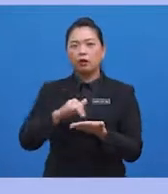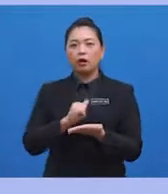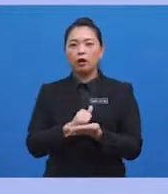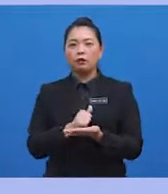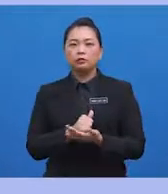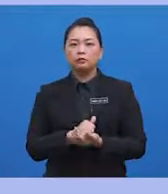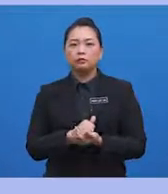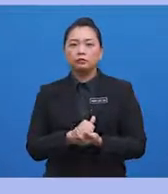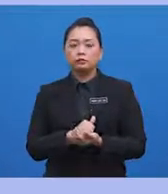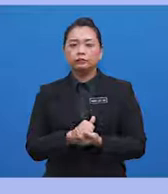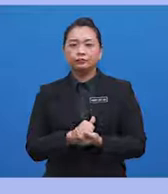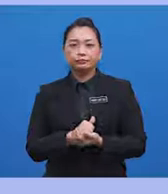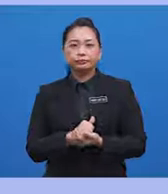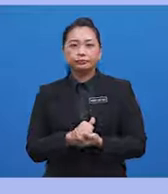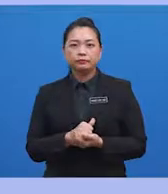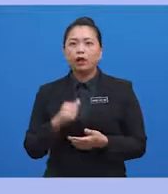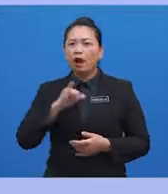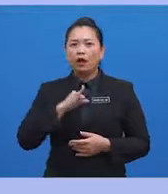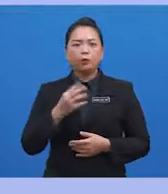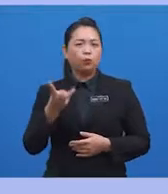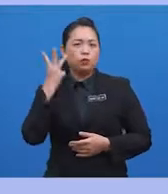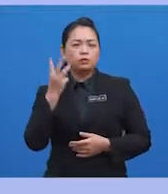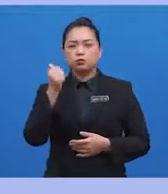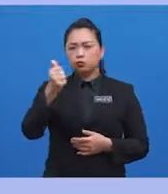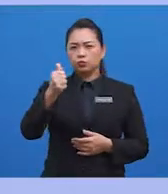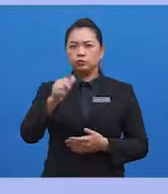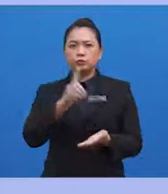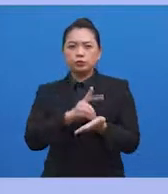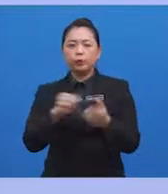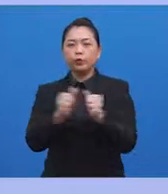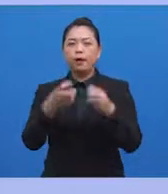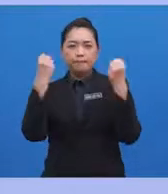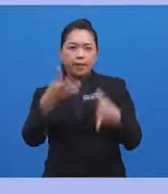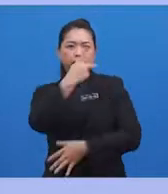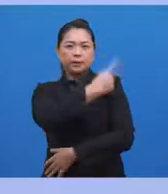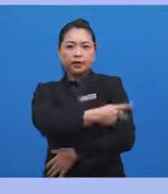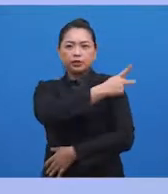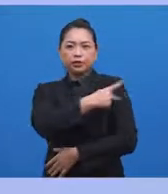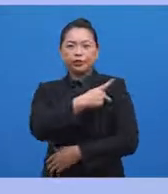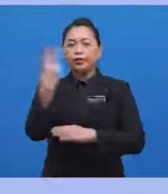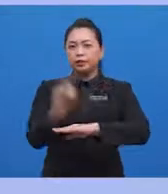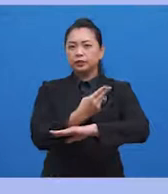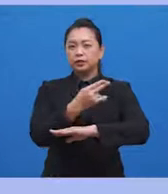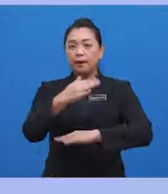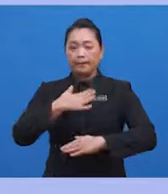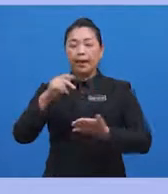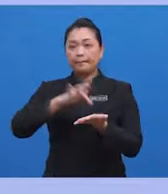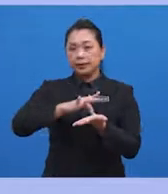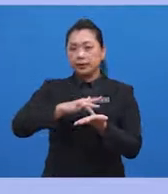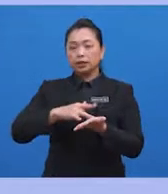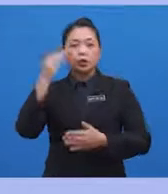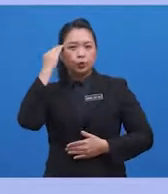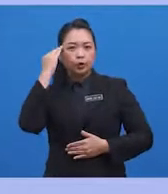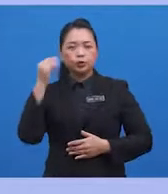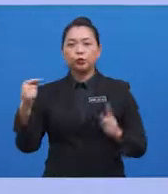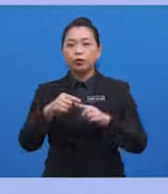covert deals in dark alleys. I was a good doctor with many patients using my medical knowledge to make the